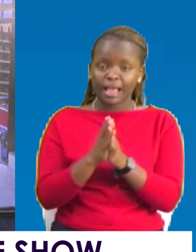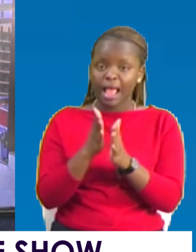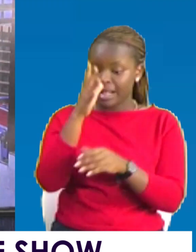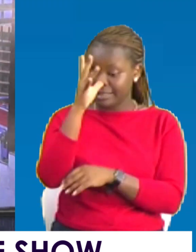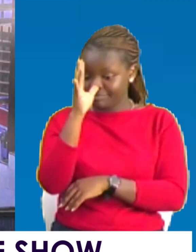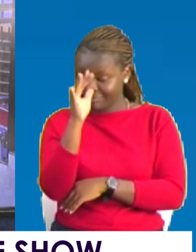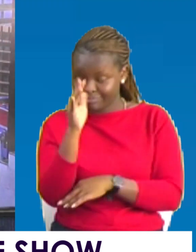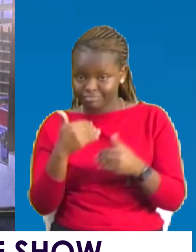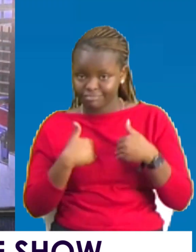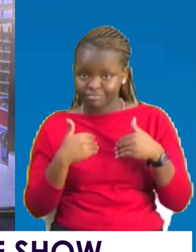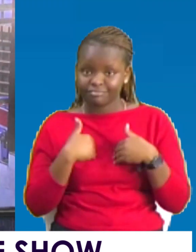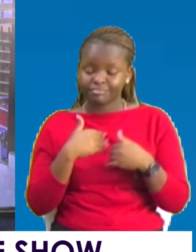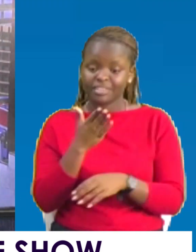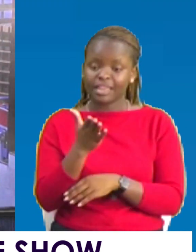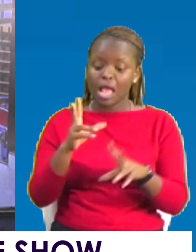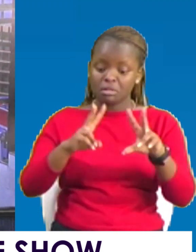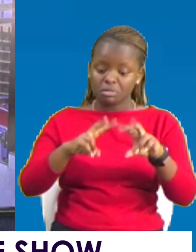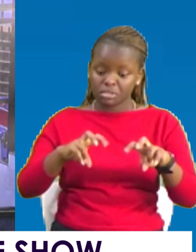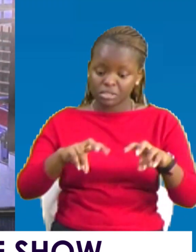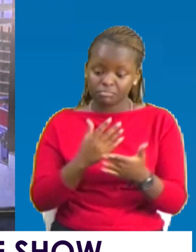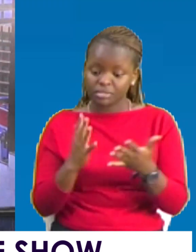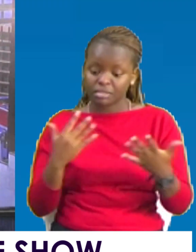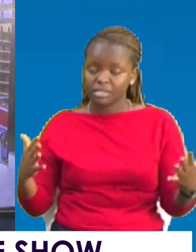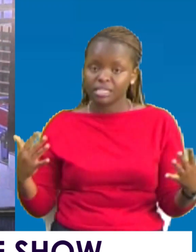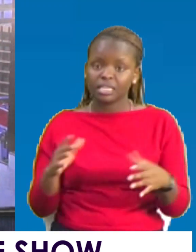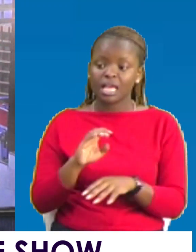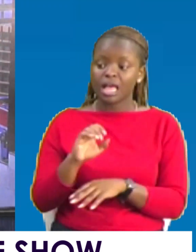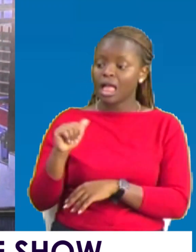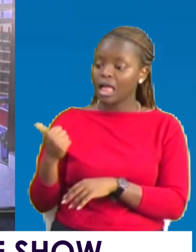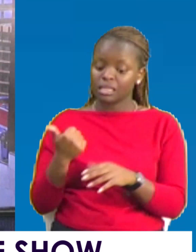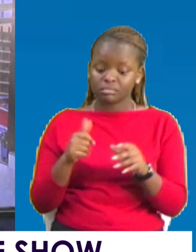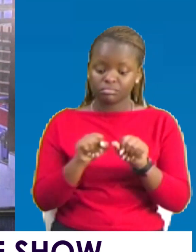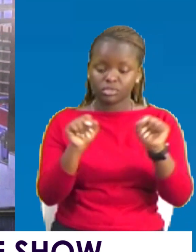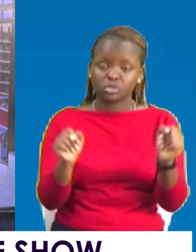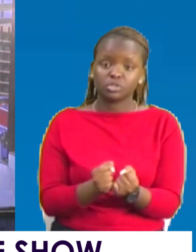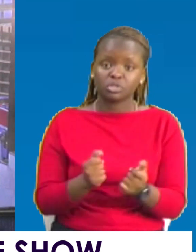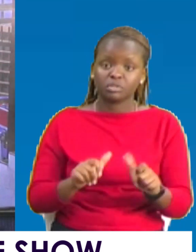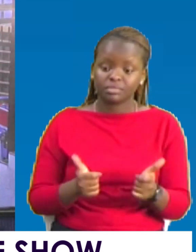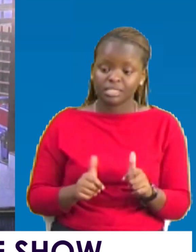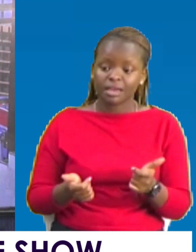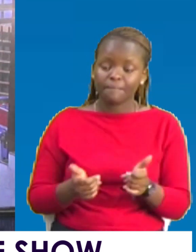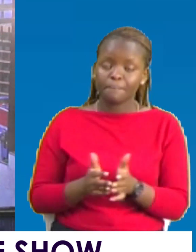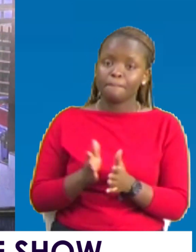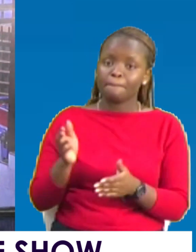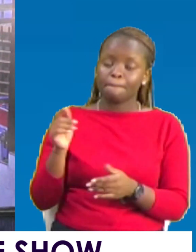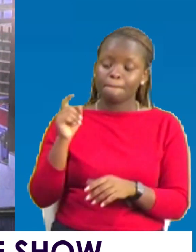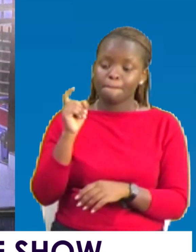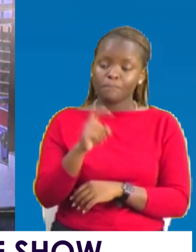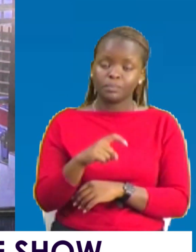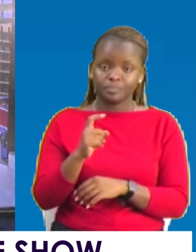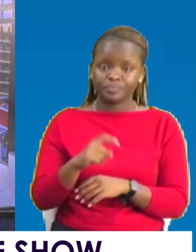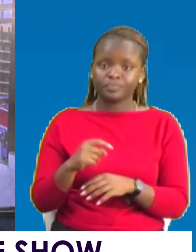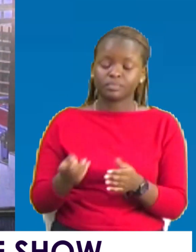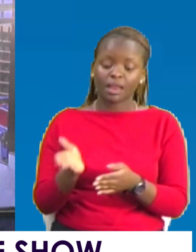That is why you are seeing them looking for something else in the social media. We need to restore this in our school systems.